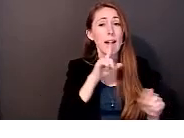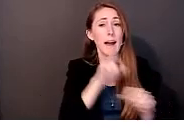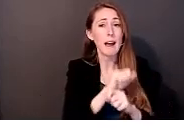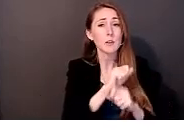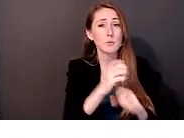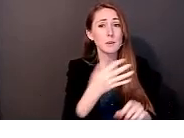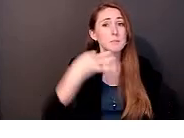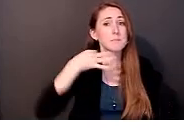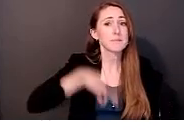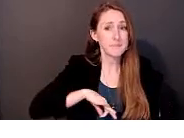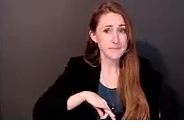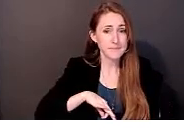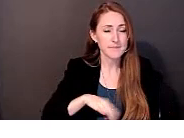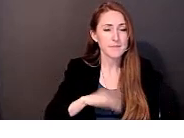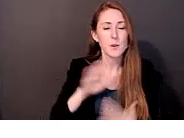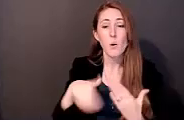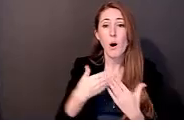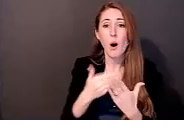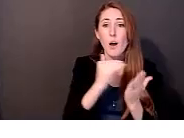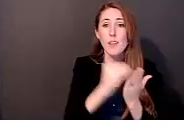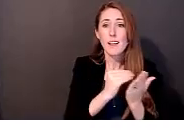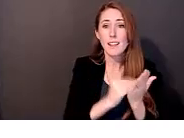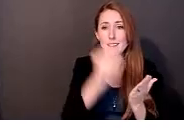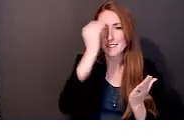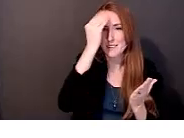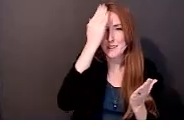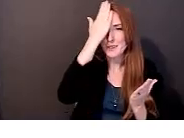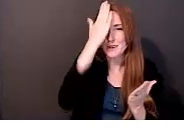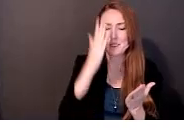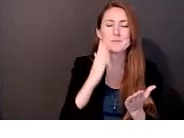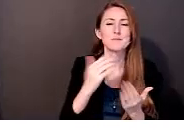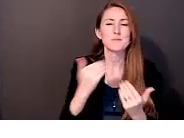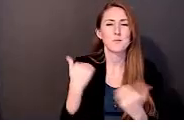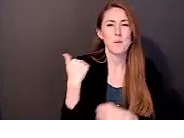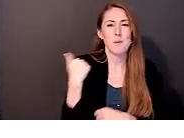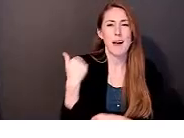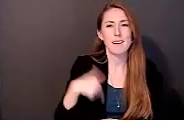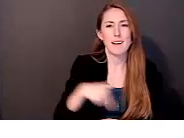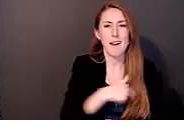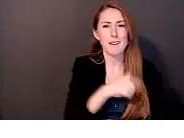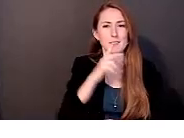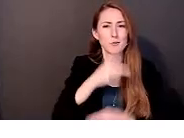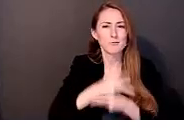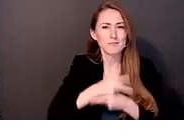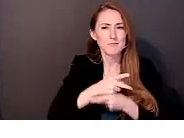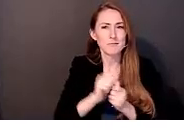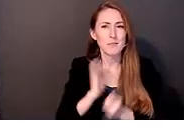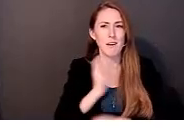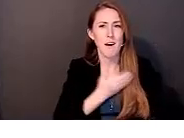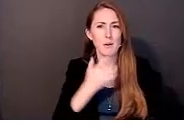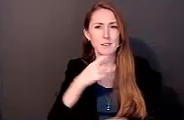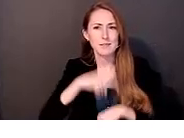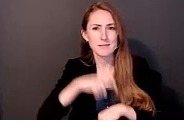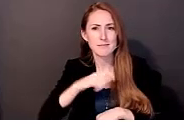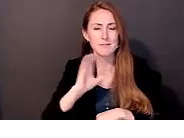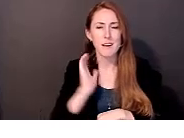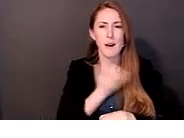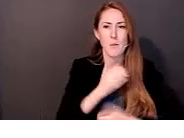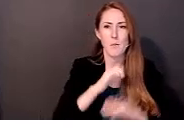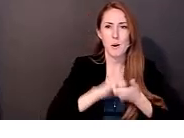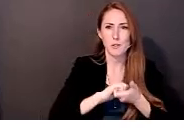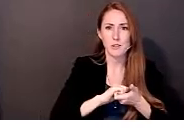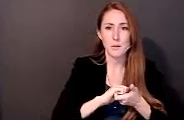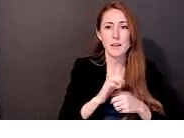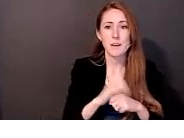lessons learned are good reminders to us to be attentive stewards of our time and our partnerships. We had some hesitation and some red flags about the